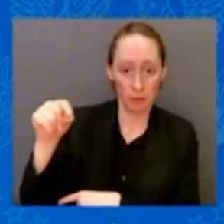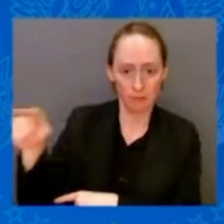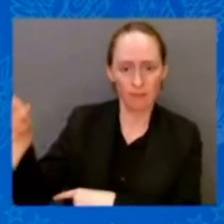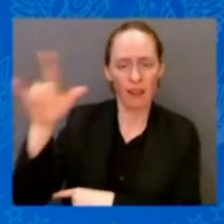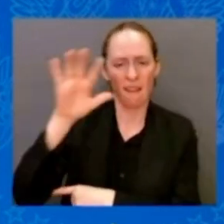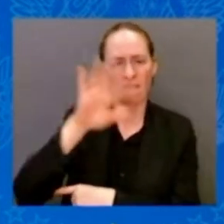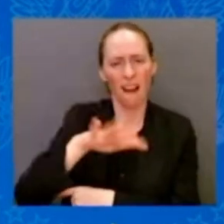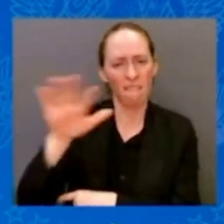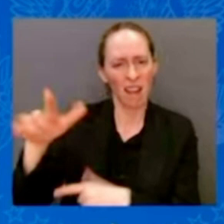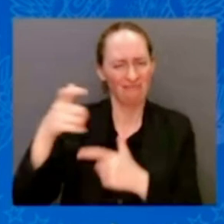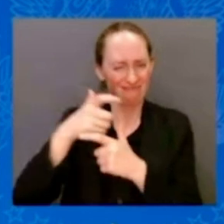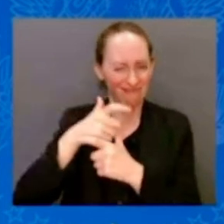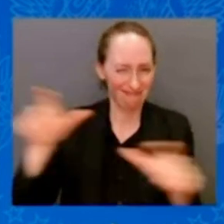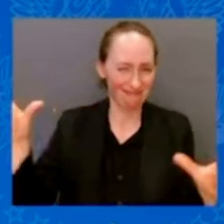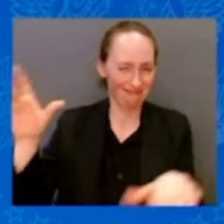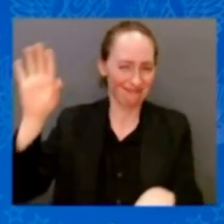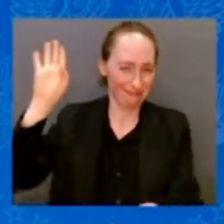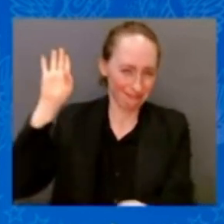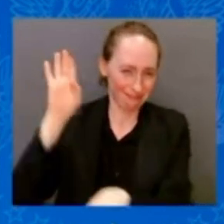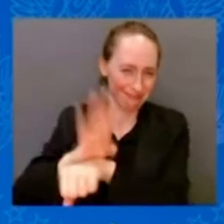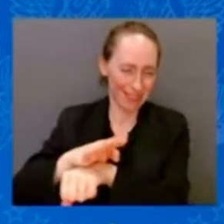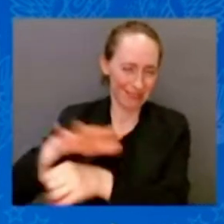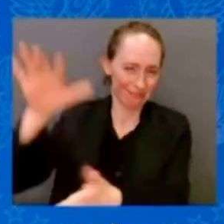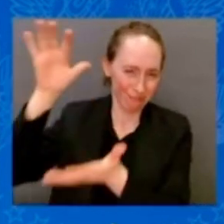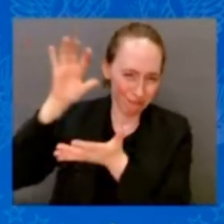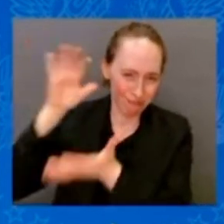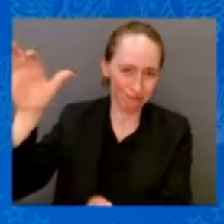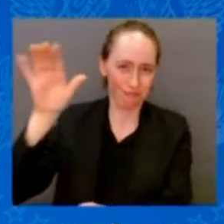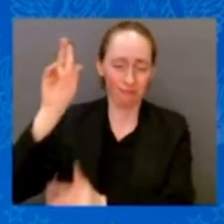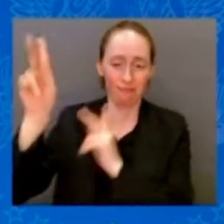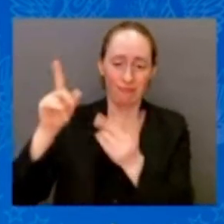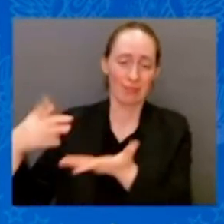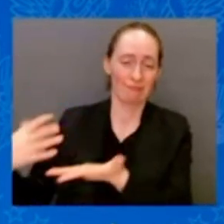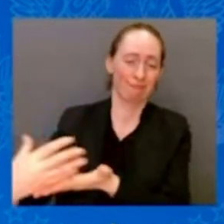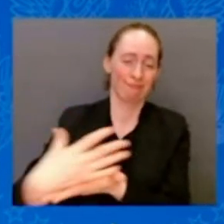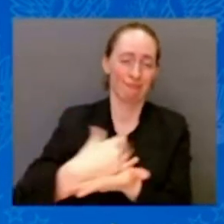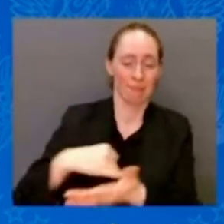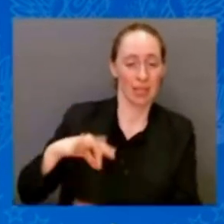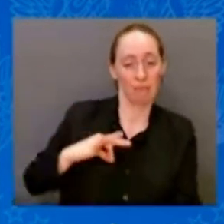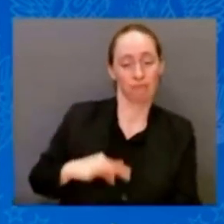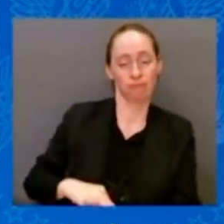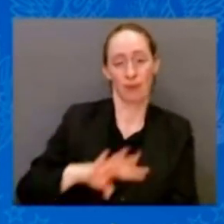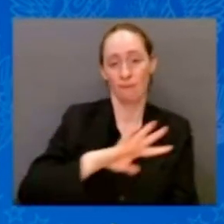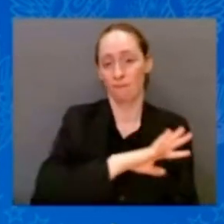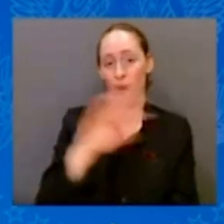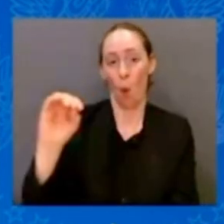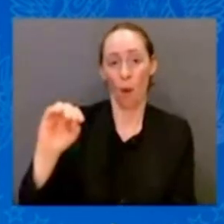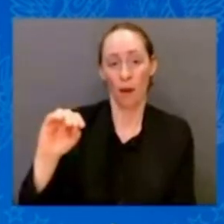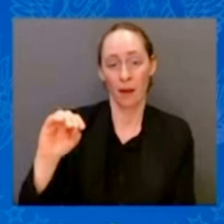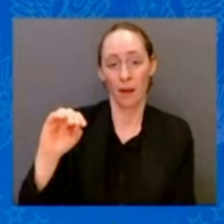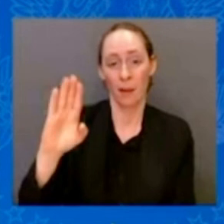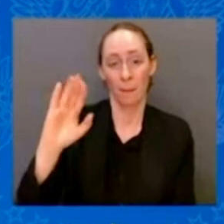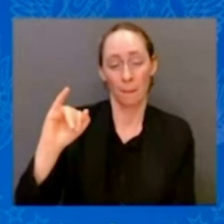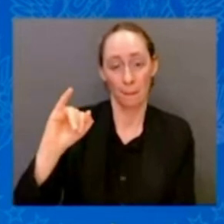who made $40 billion. They paid zero, zero, zero in